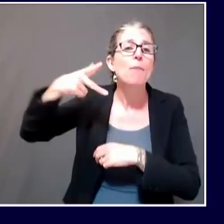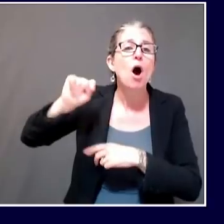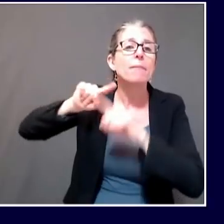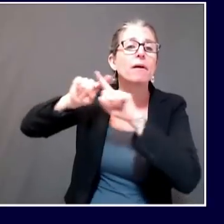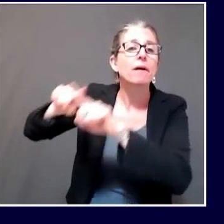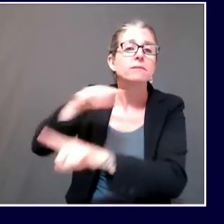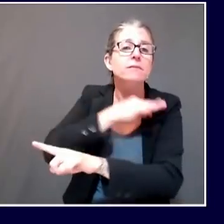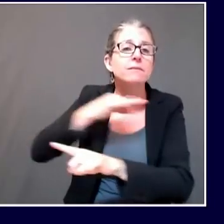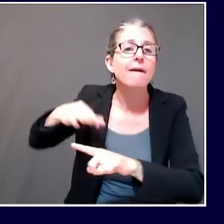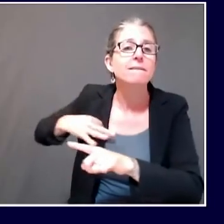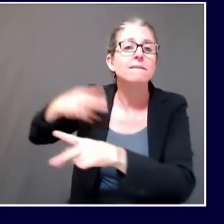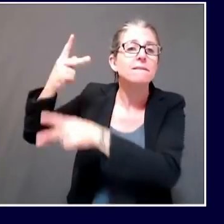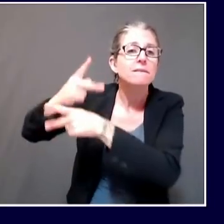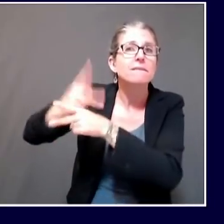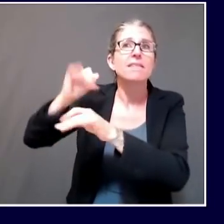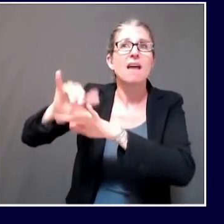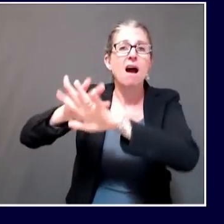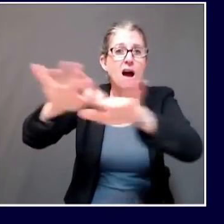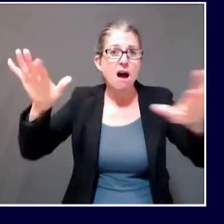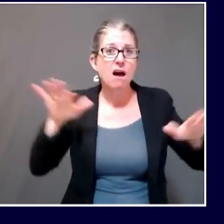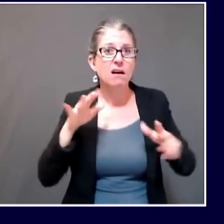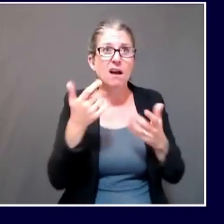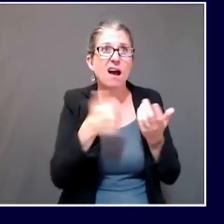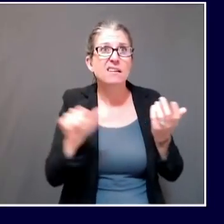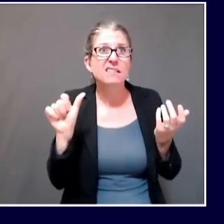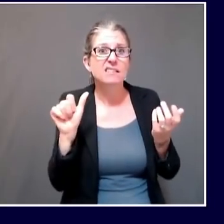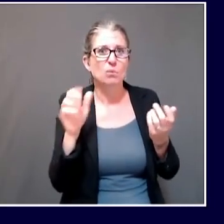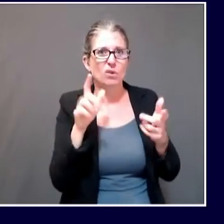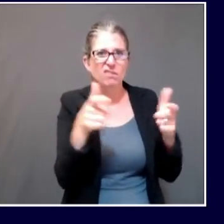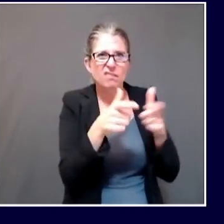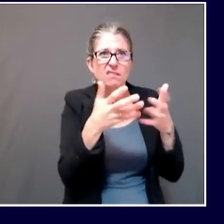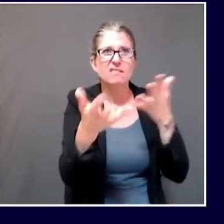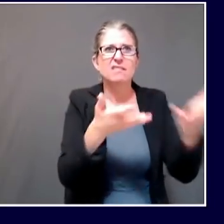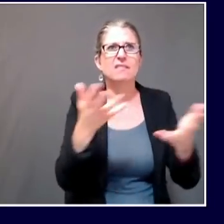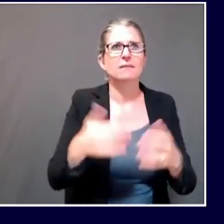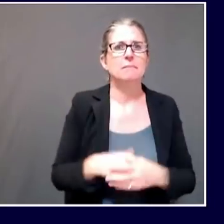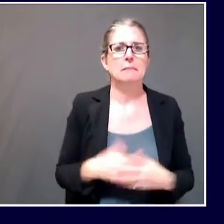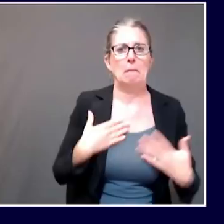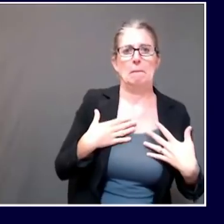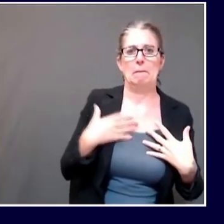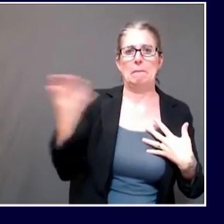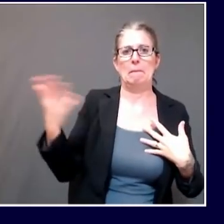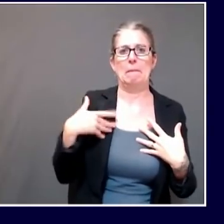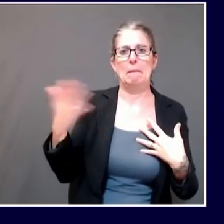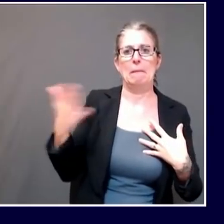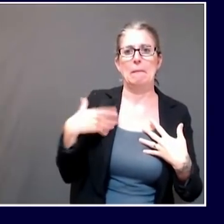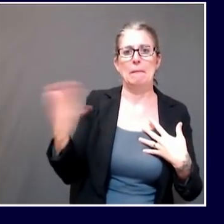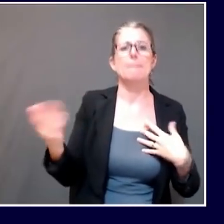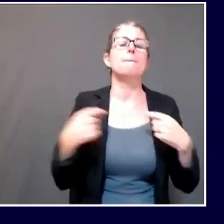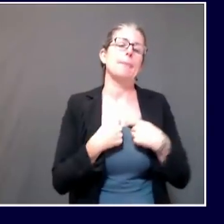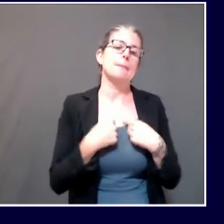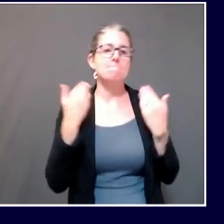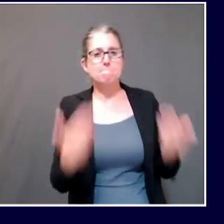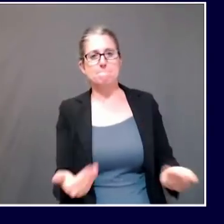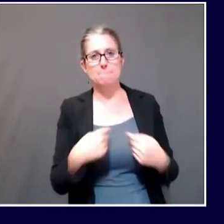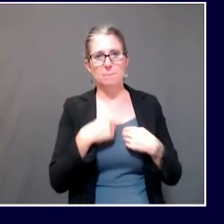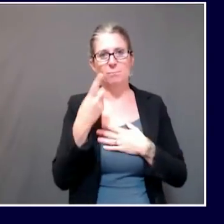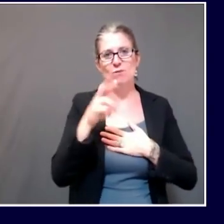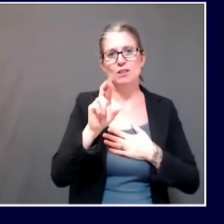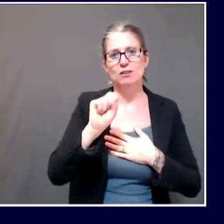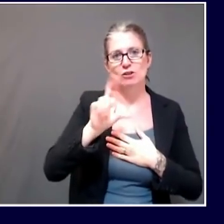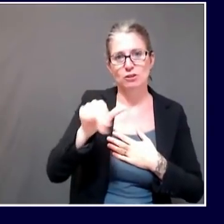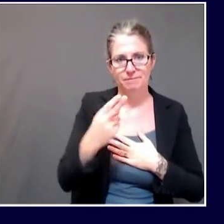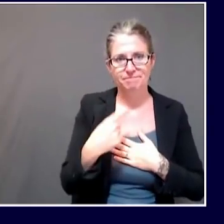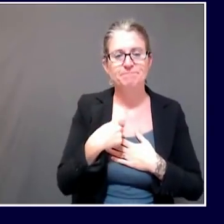I'll ahead and kick it off. Yeah, I'll kick it off and then Commissioner Lamber, please. So, Kevin, that's something that's been a, you know, a constant